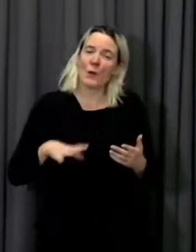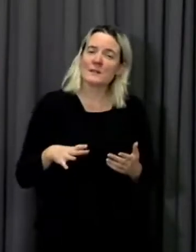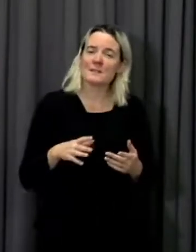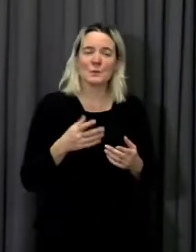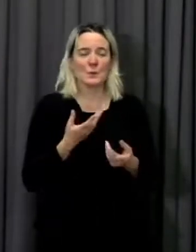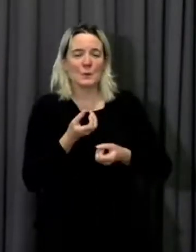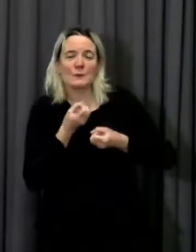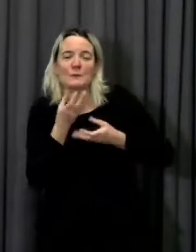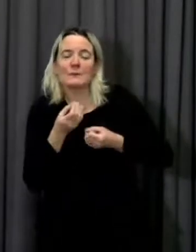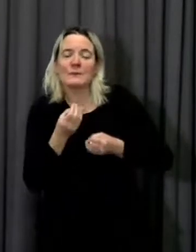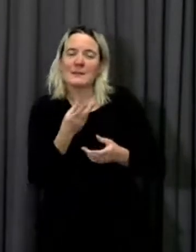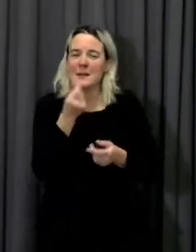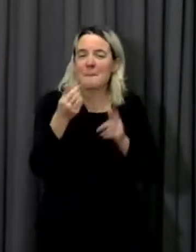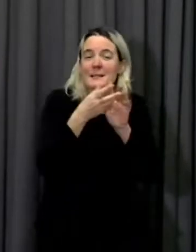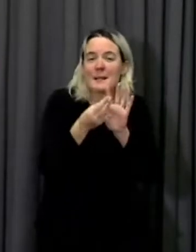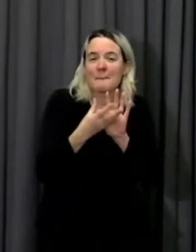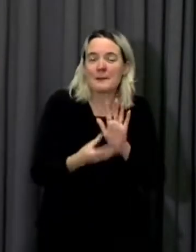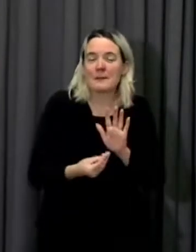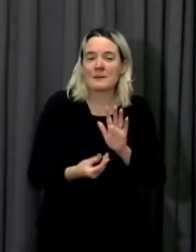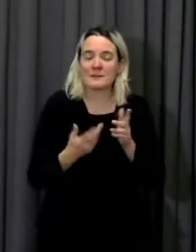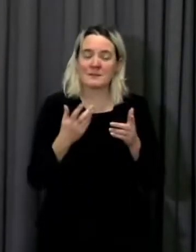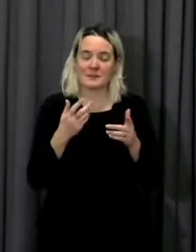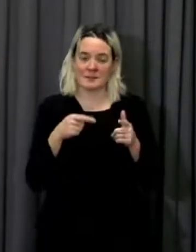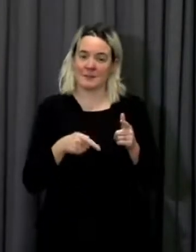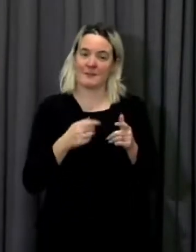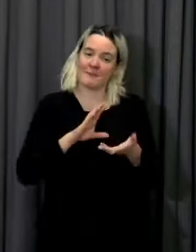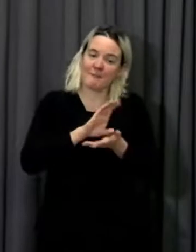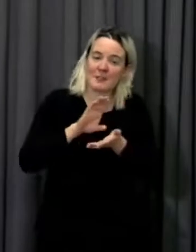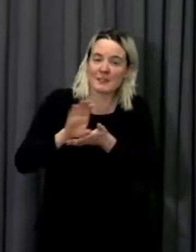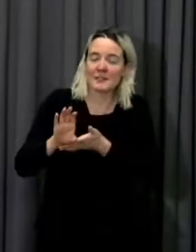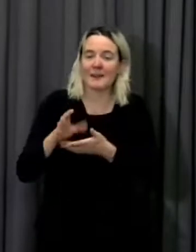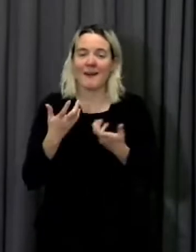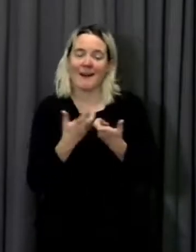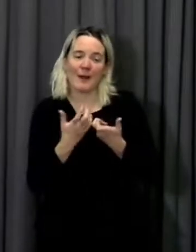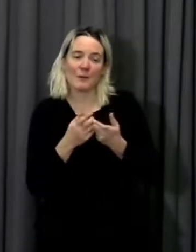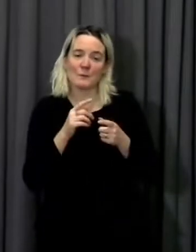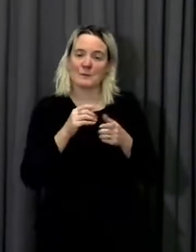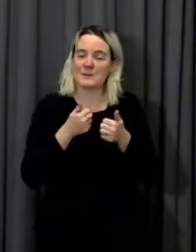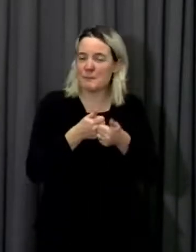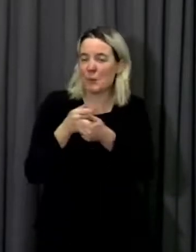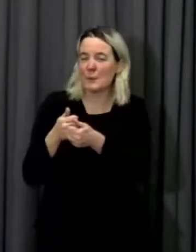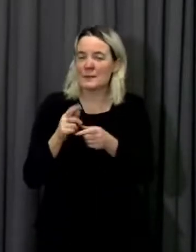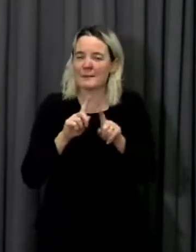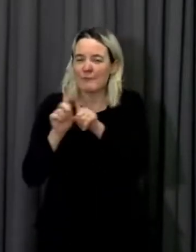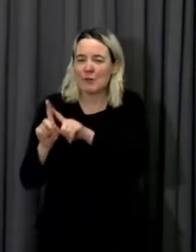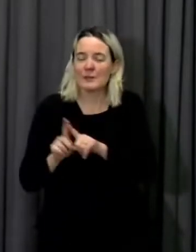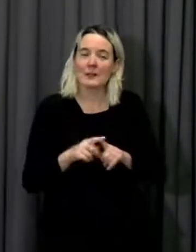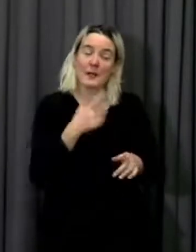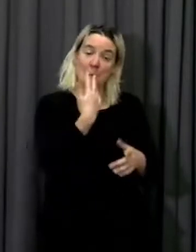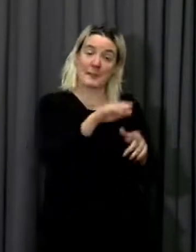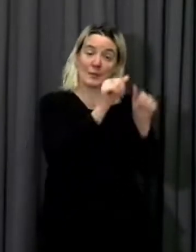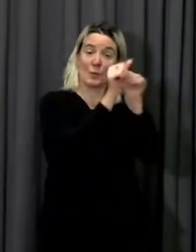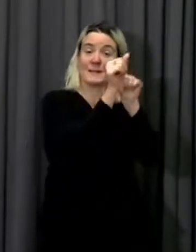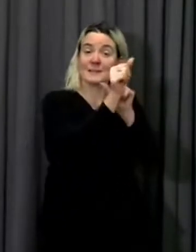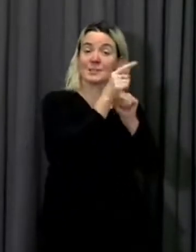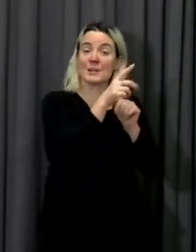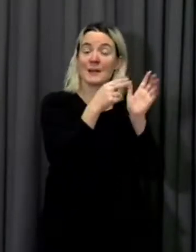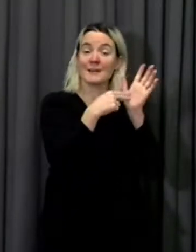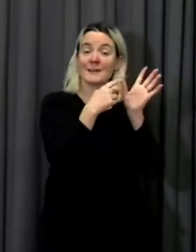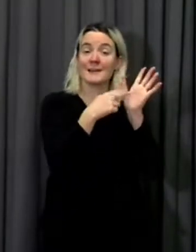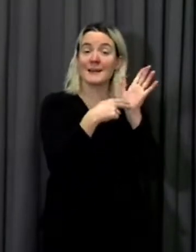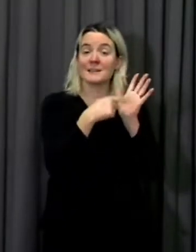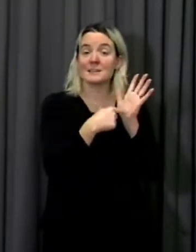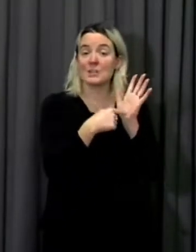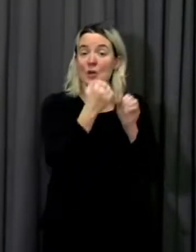supporting individuals and organisations as diverse as Natgwrthain Trust, which is receiving funding from the Cultural Recovery Fund,